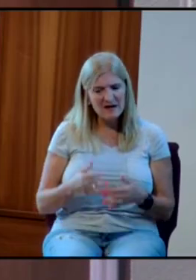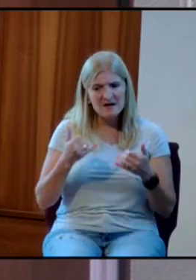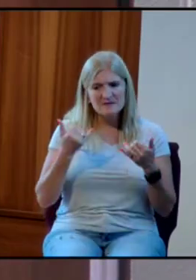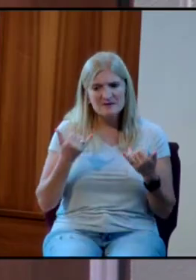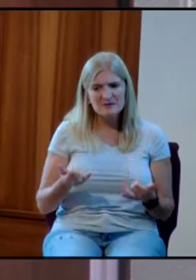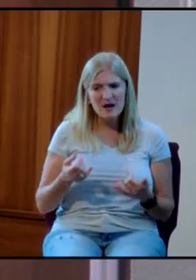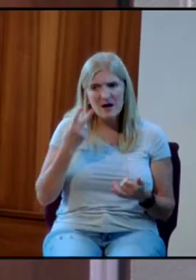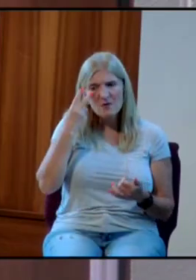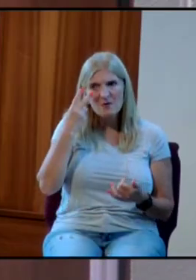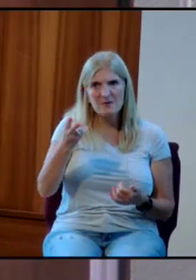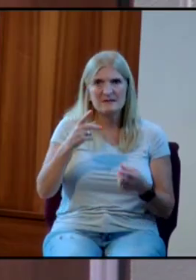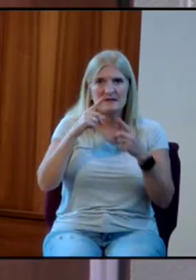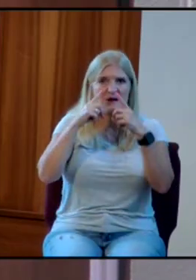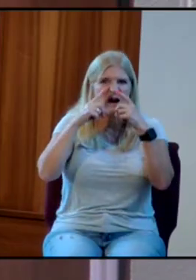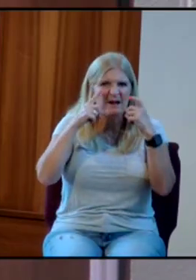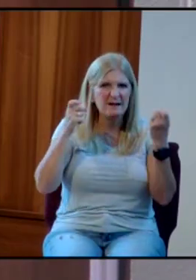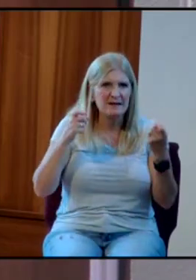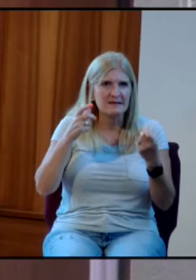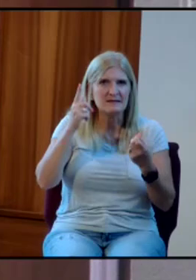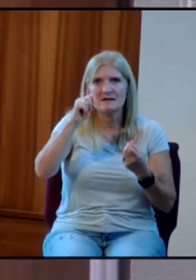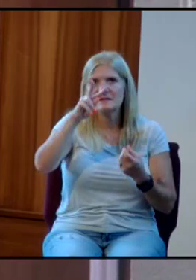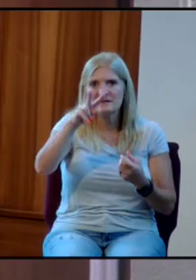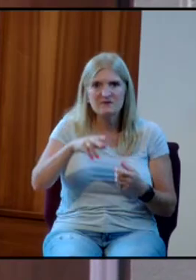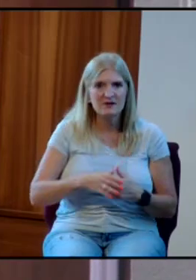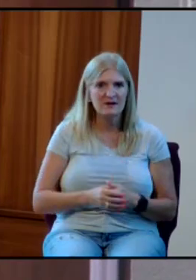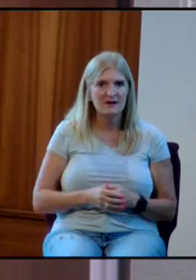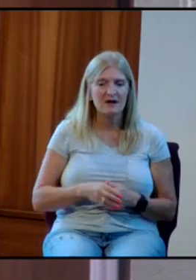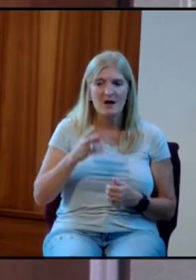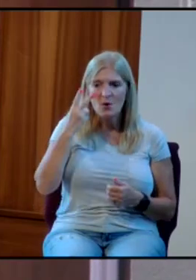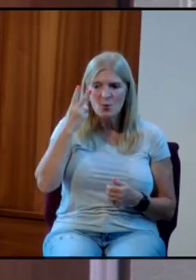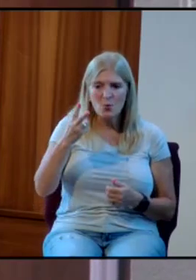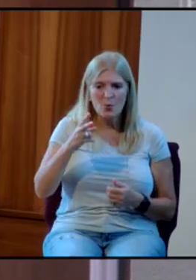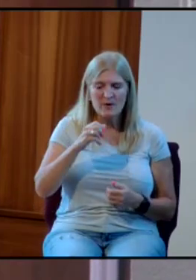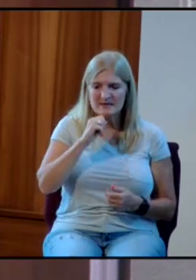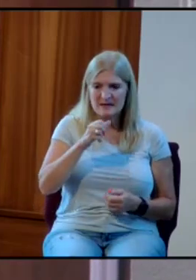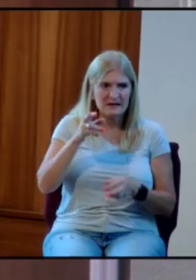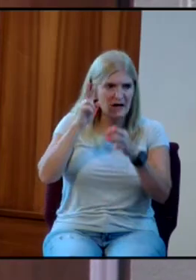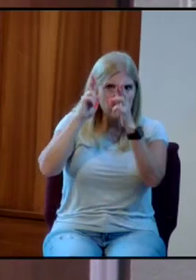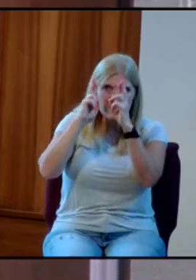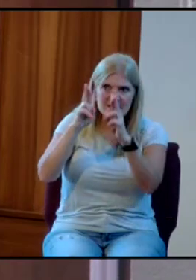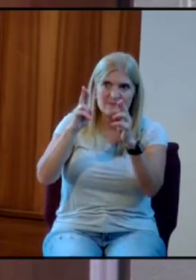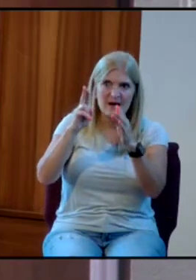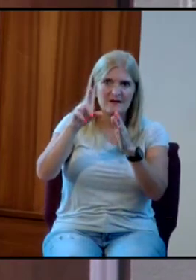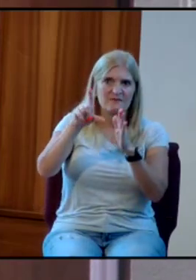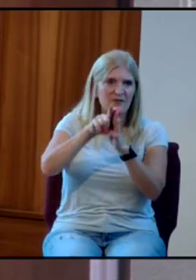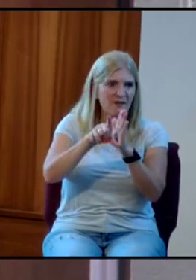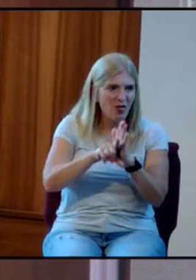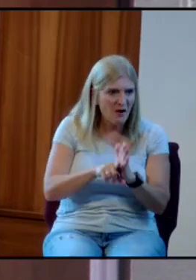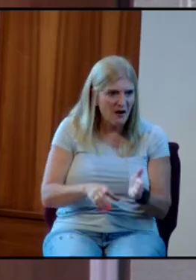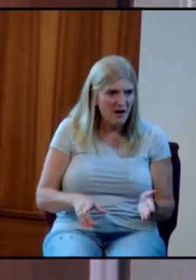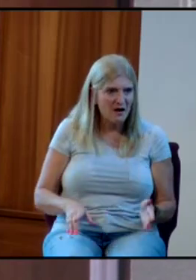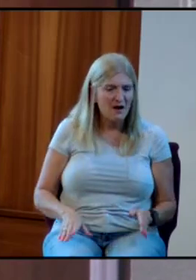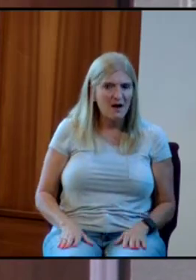that we see on TV. It's produced the disrespect for the law. It's produced